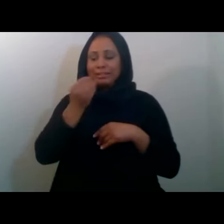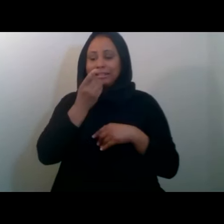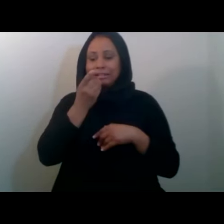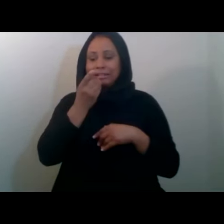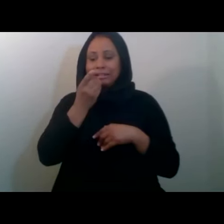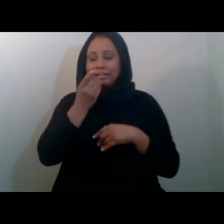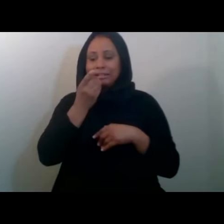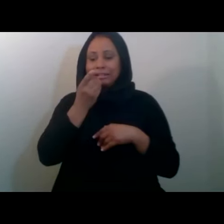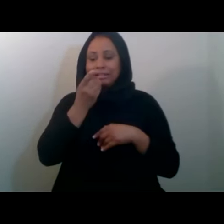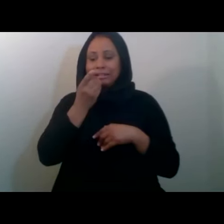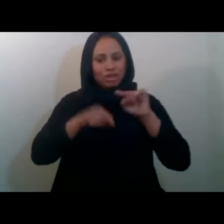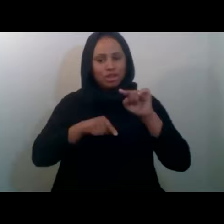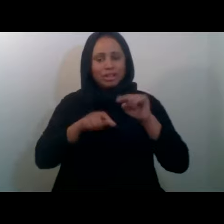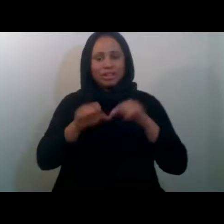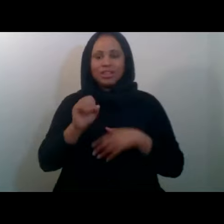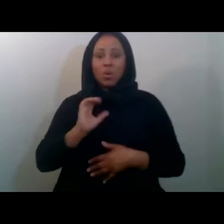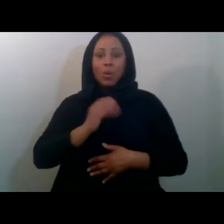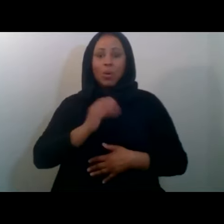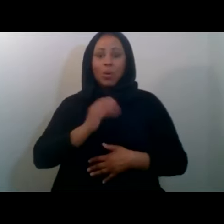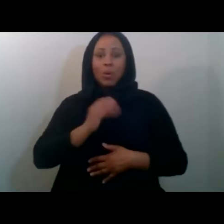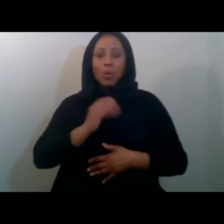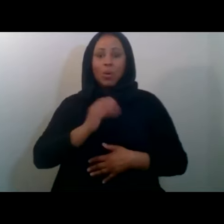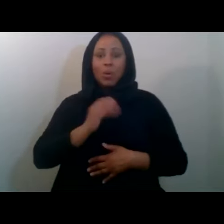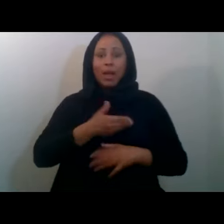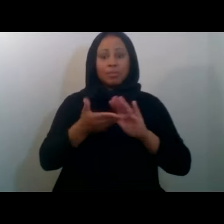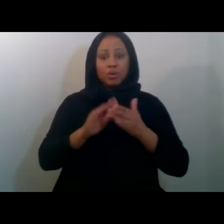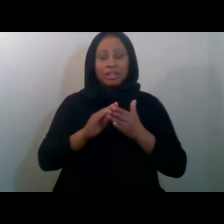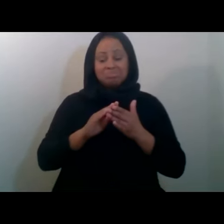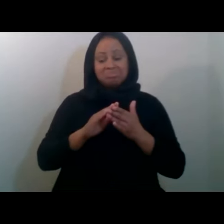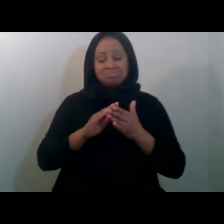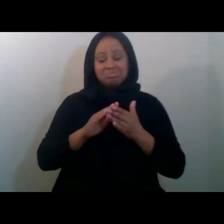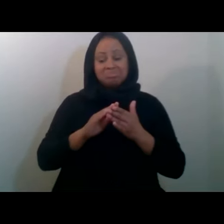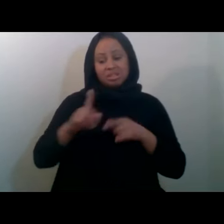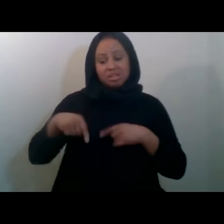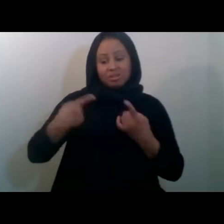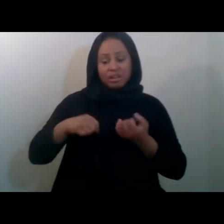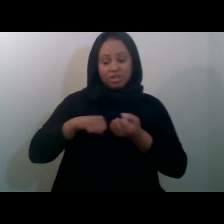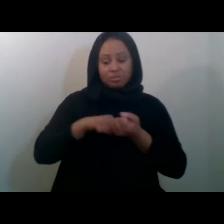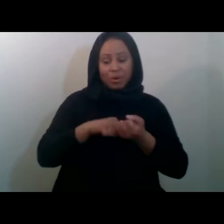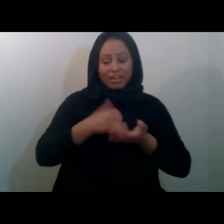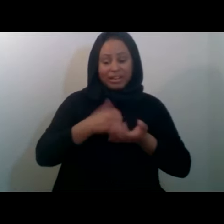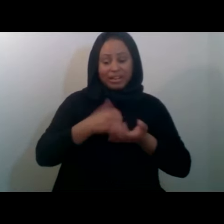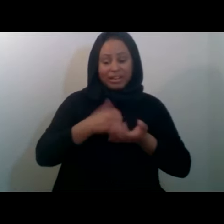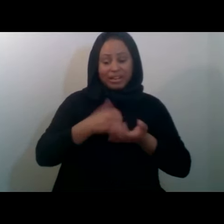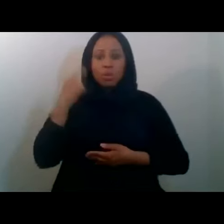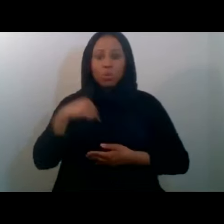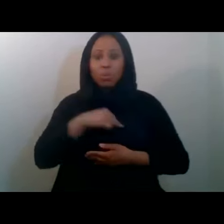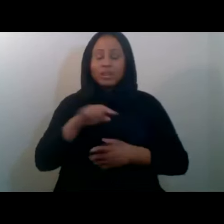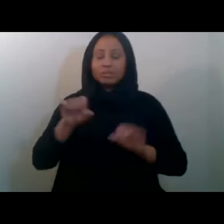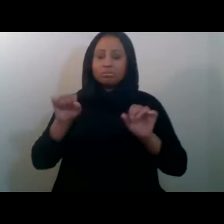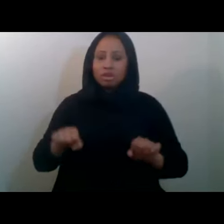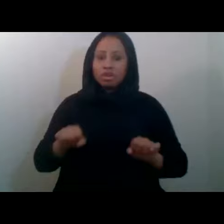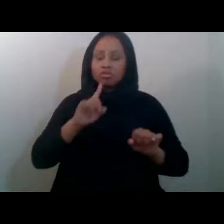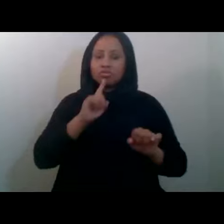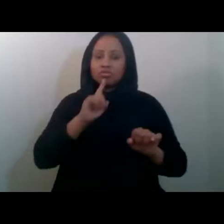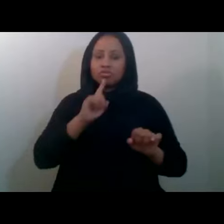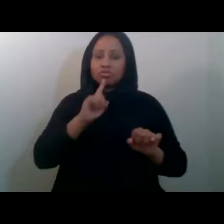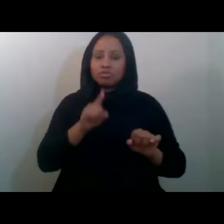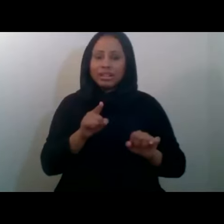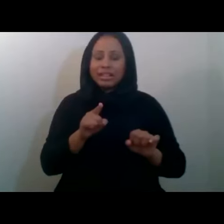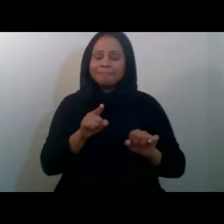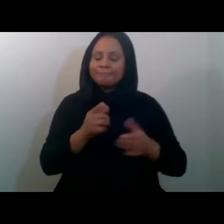the Rehab and Welfare Committee. And alhamdulillah, we have been able to really come in to our own and inshallah,